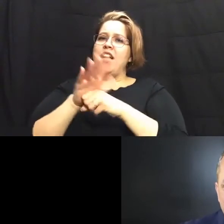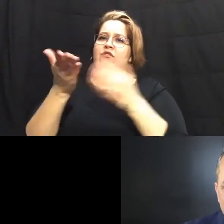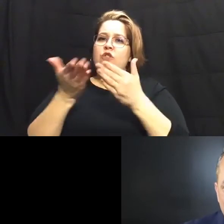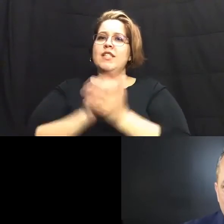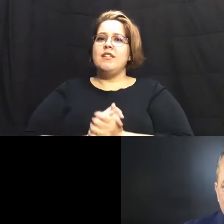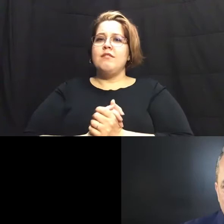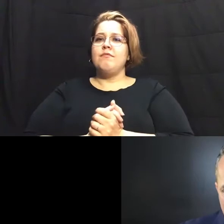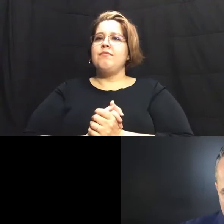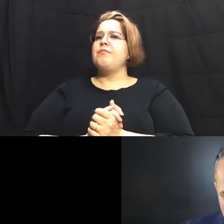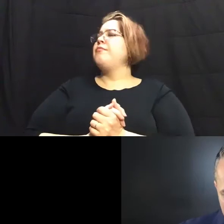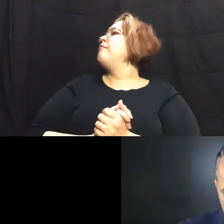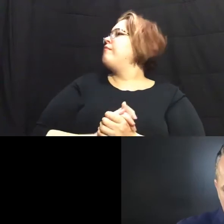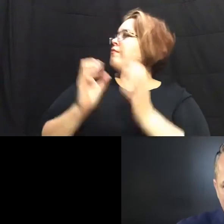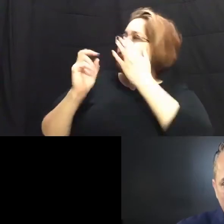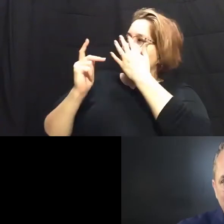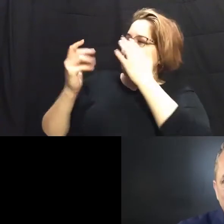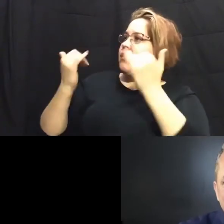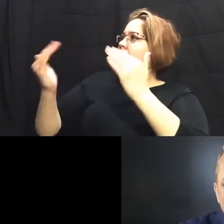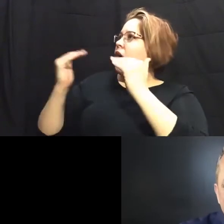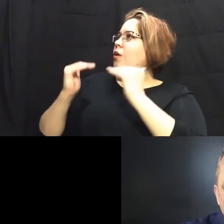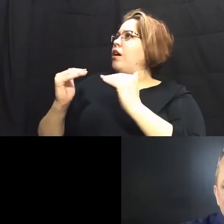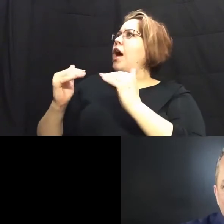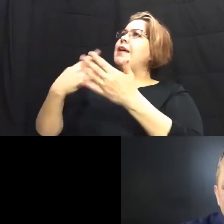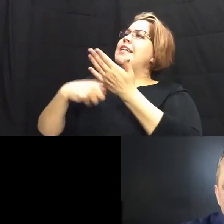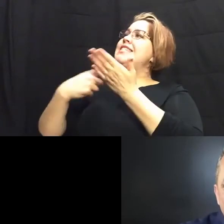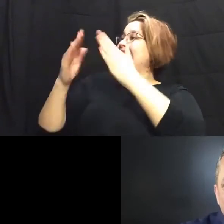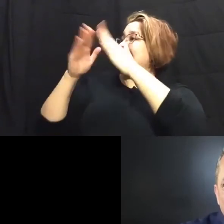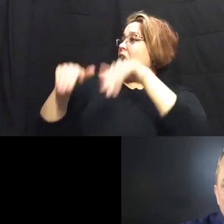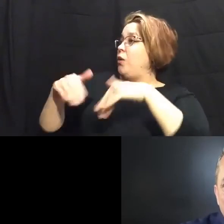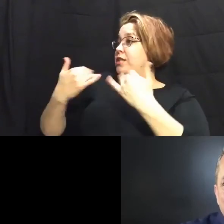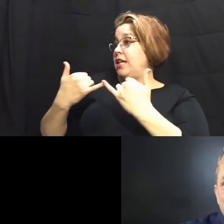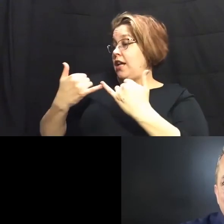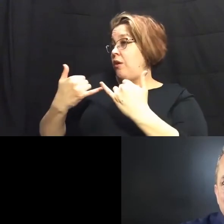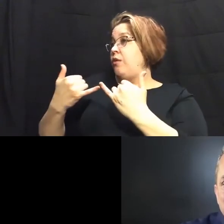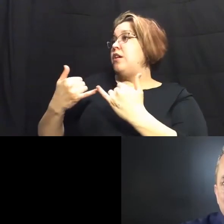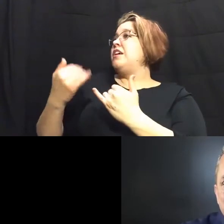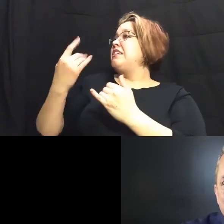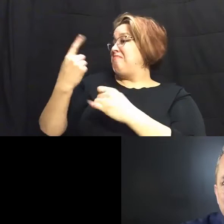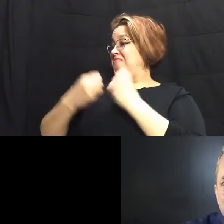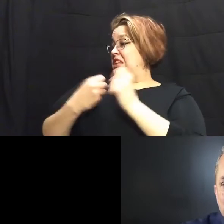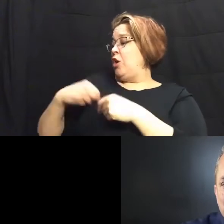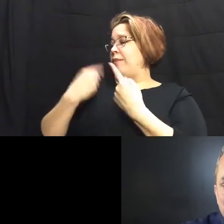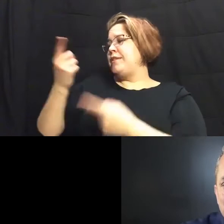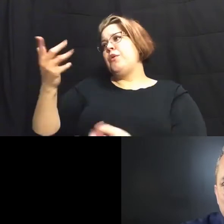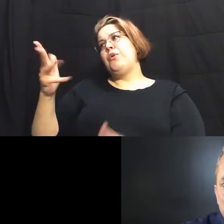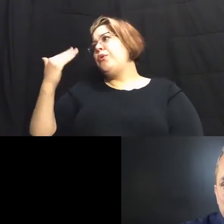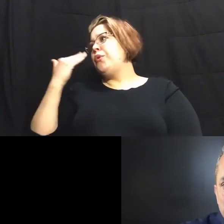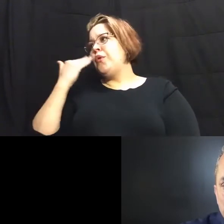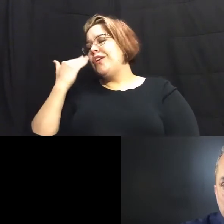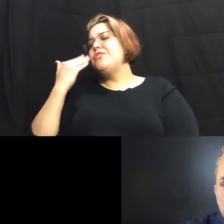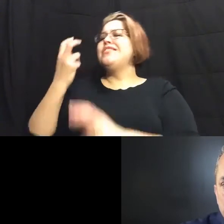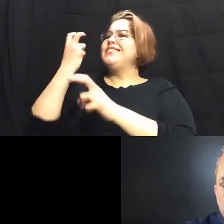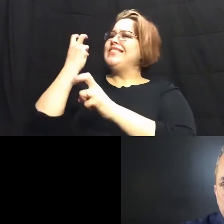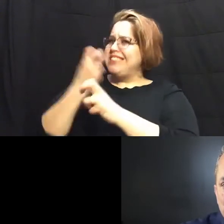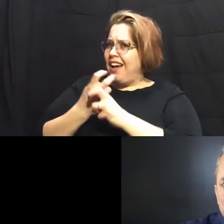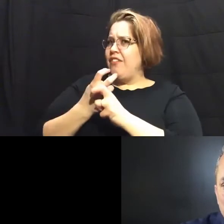i'm going to have um go to housing now because over the last year you know how tough it has